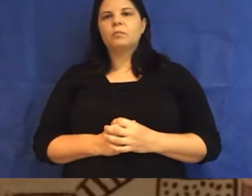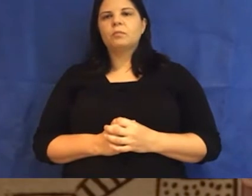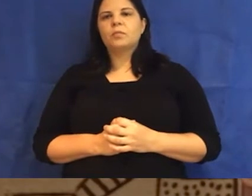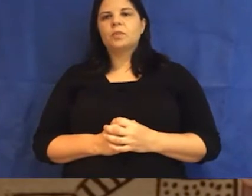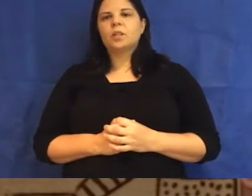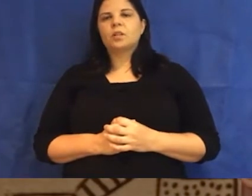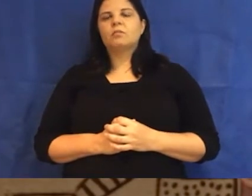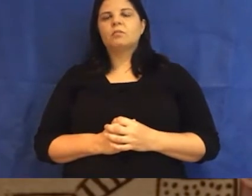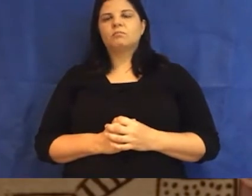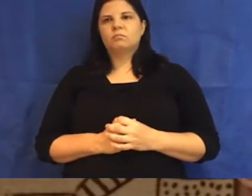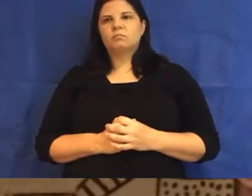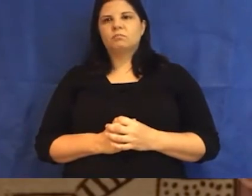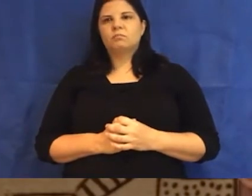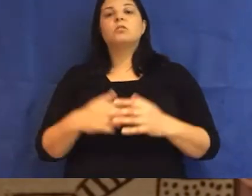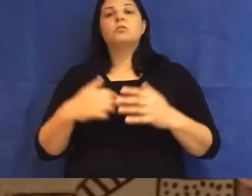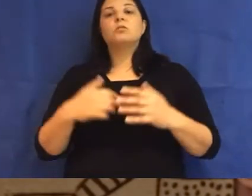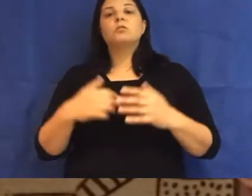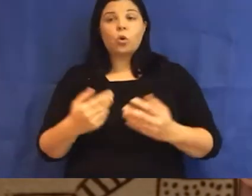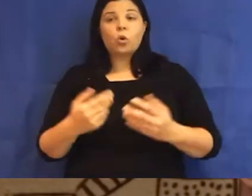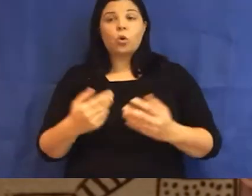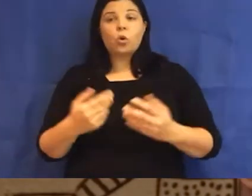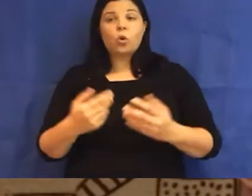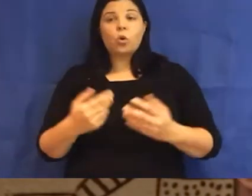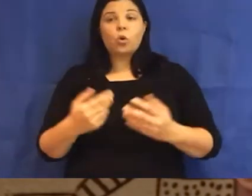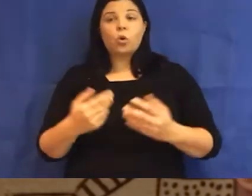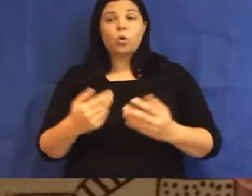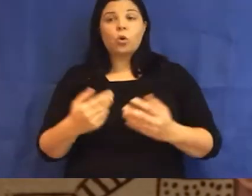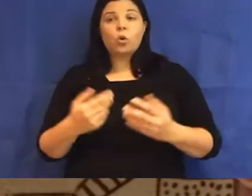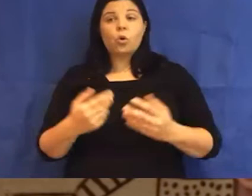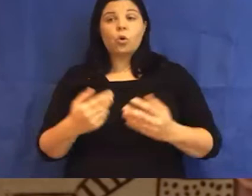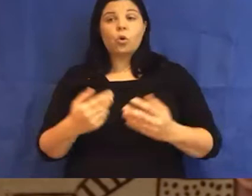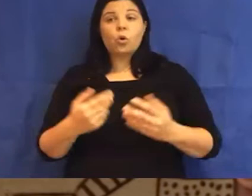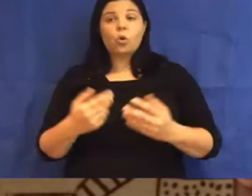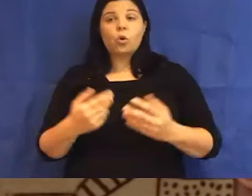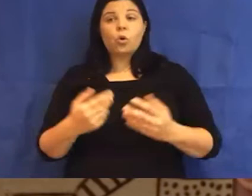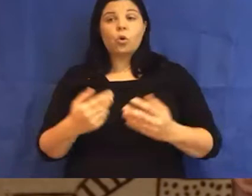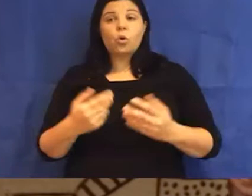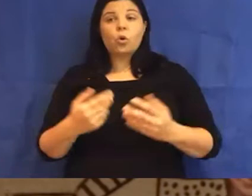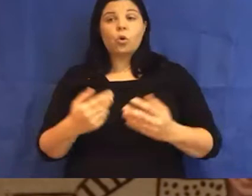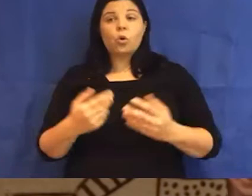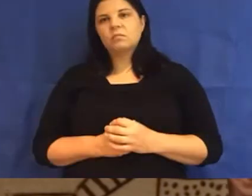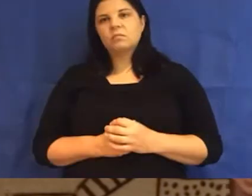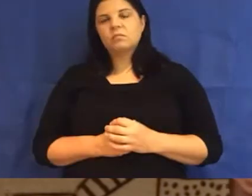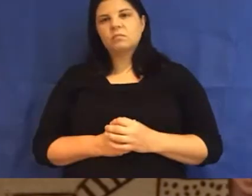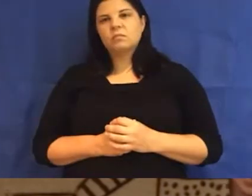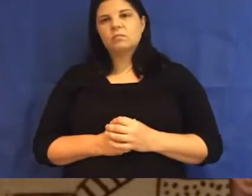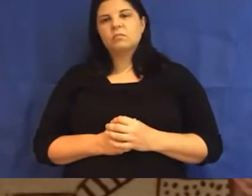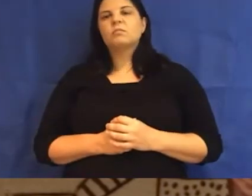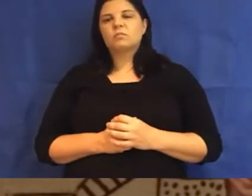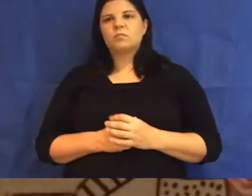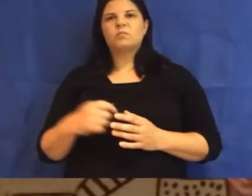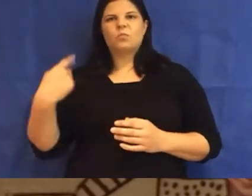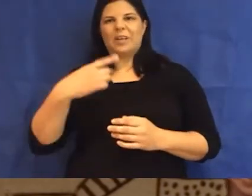And that involved, sort of, traversing the incredibly bizarre or the heightened